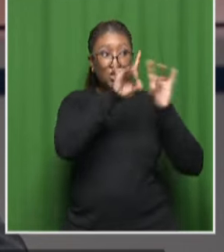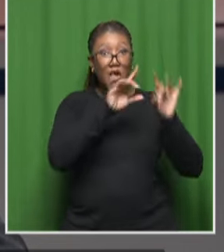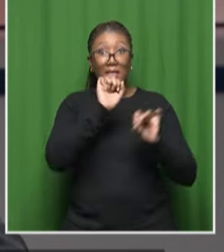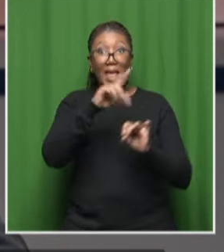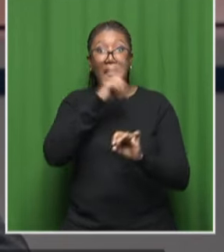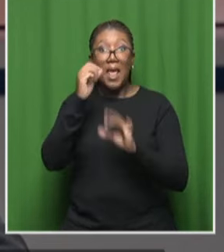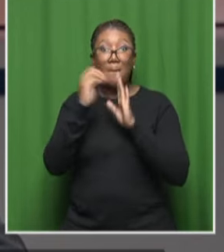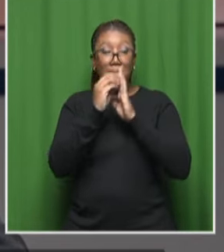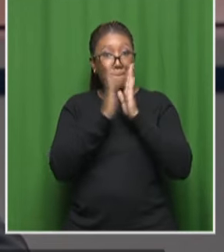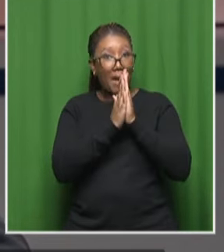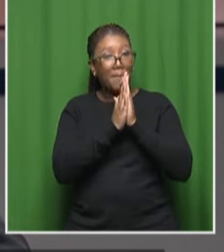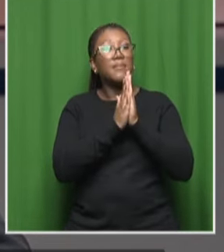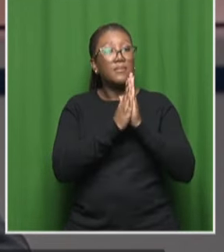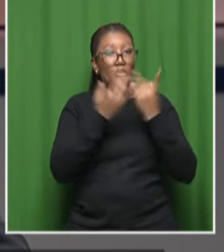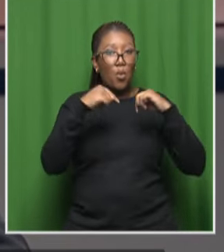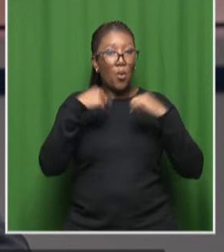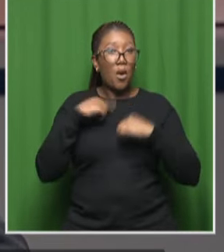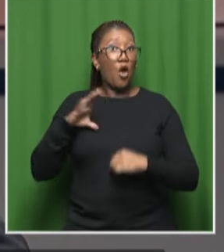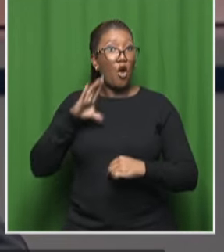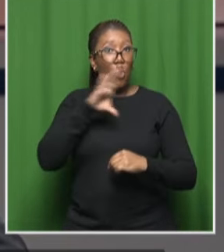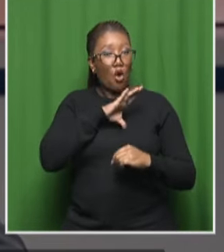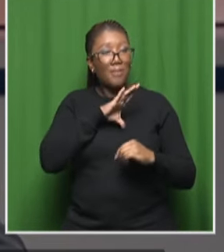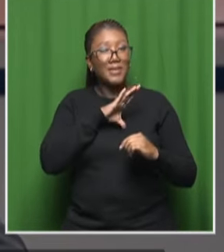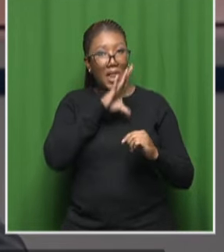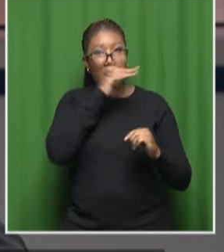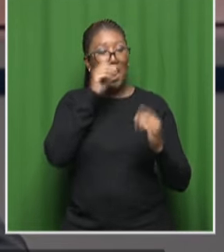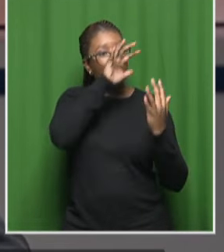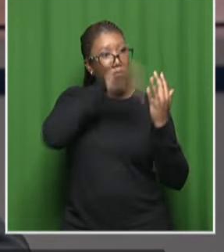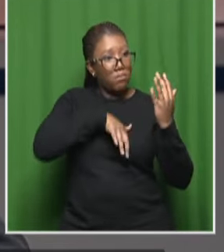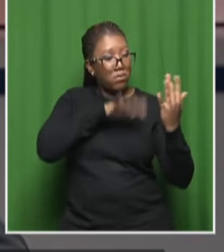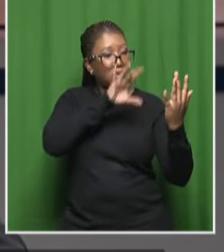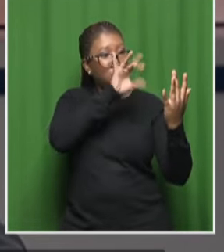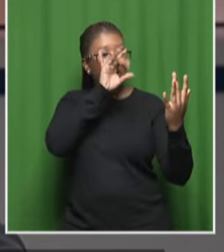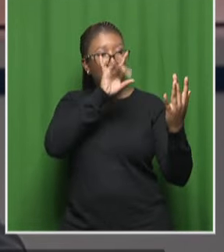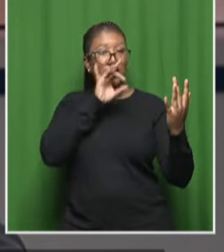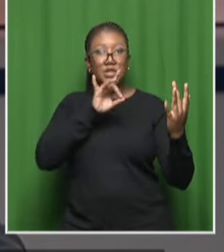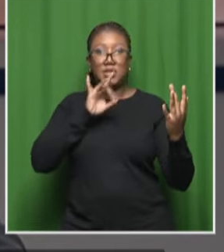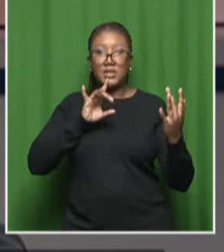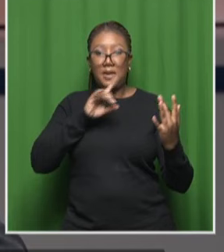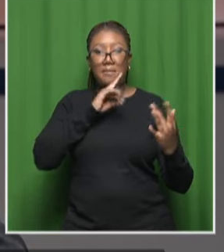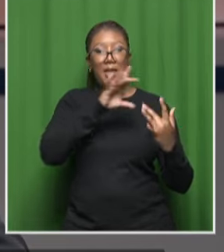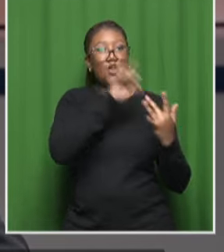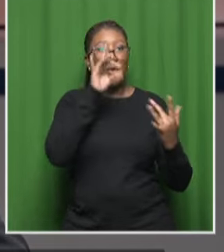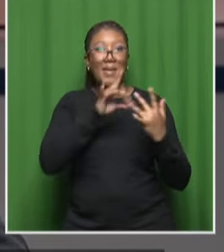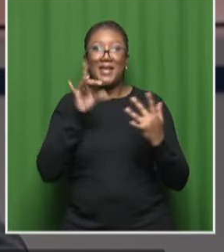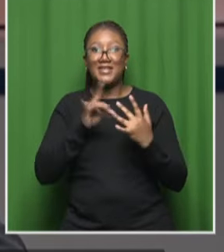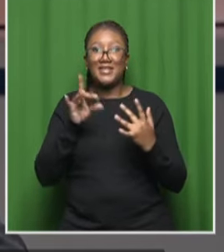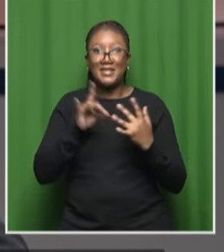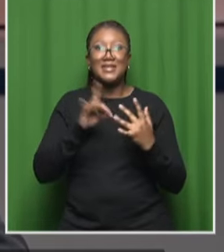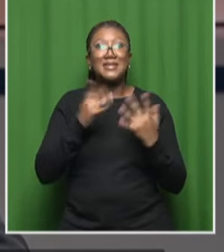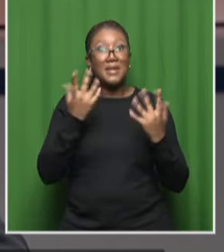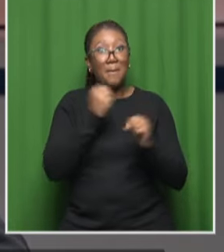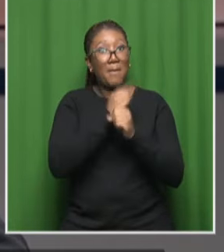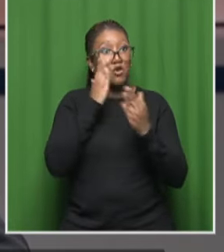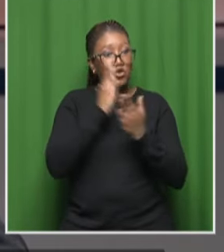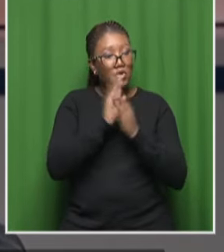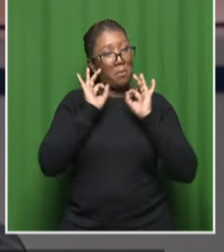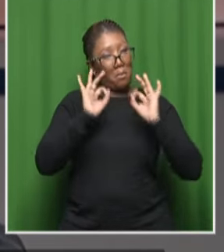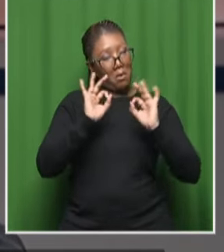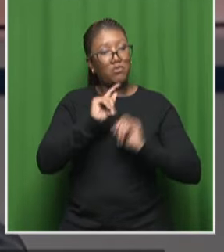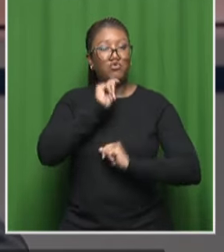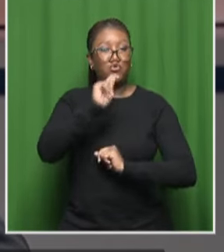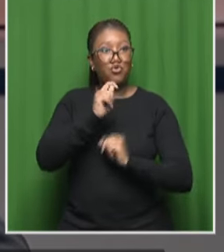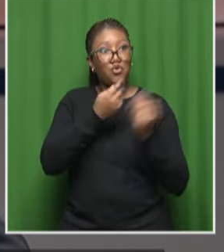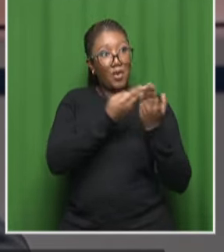and then the committee will just go through the names that have been submitted when nominations have been open to just verify that yes these are